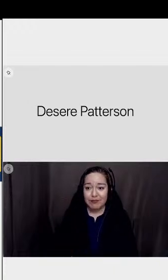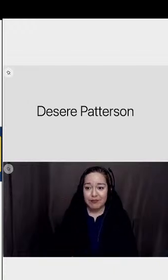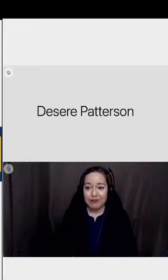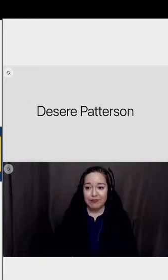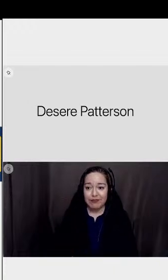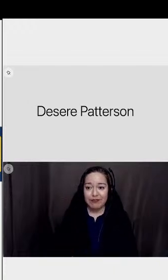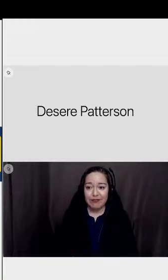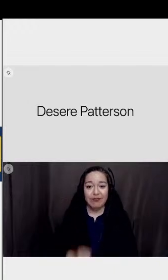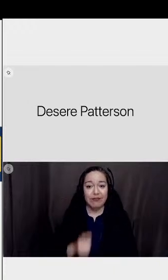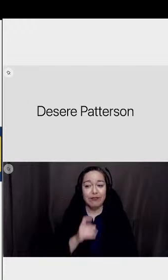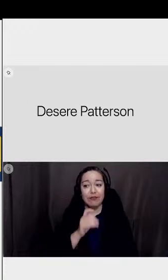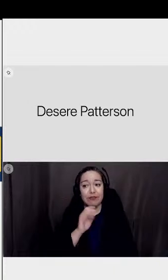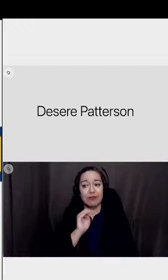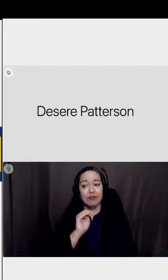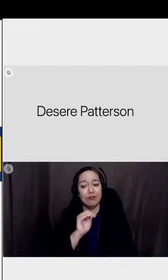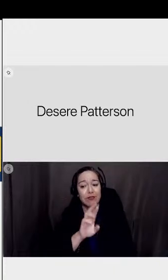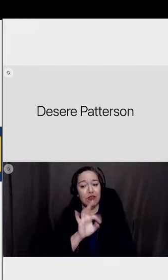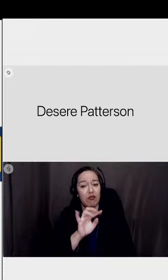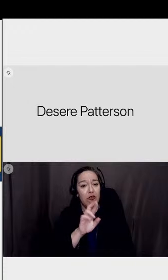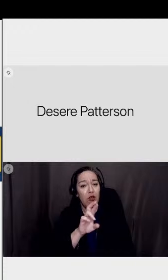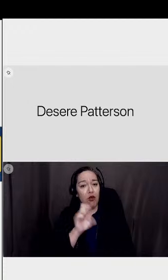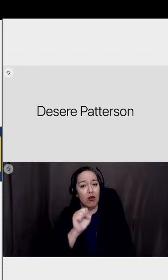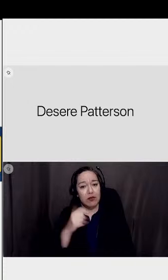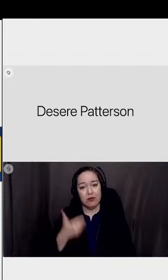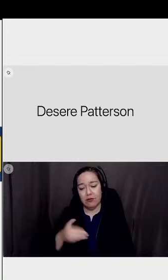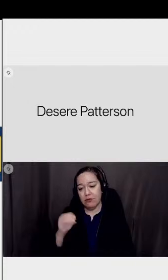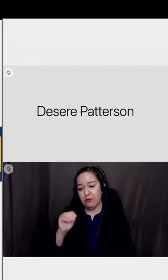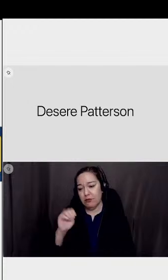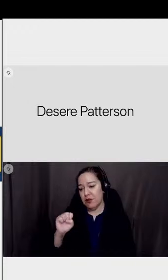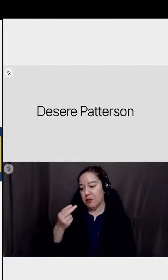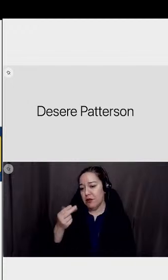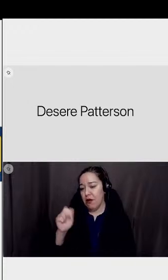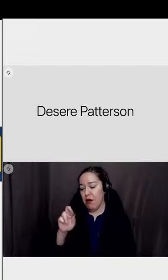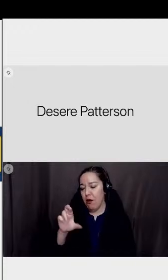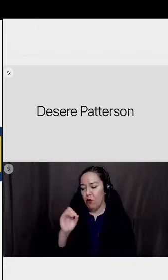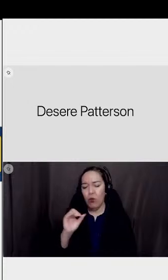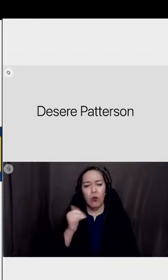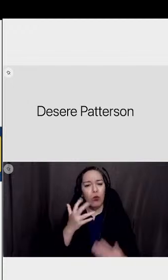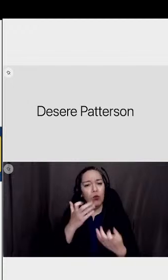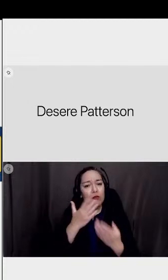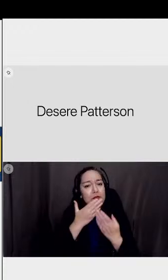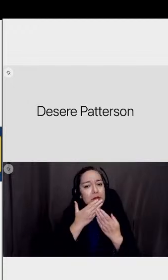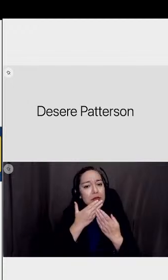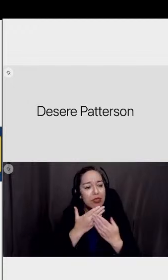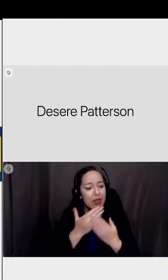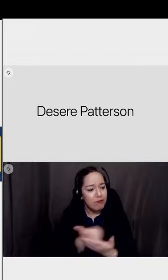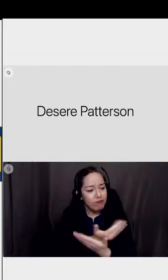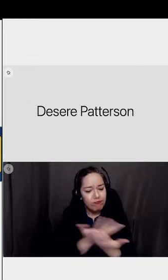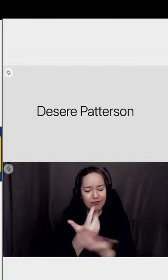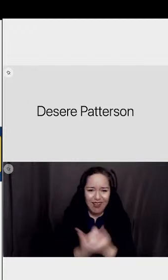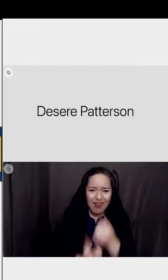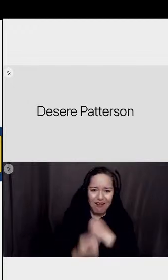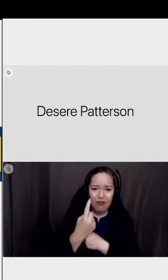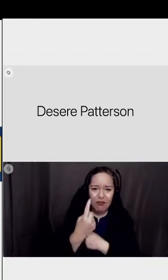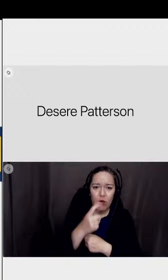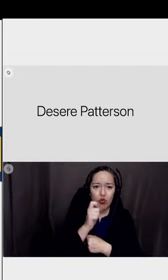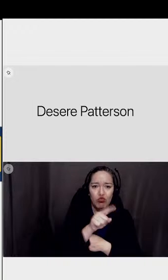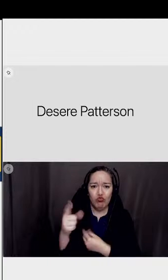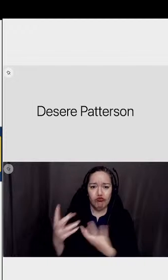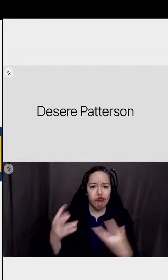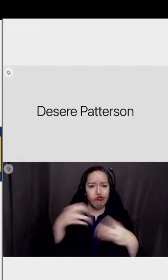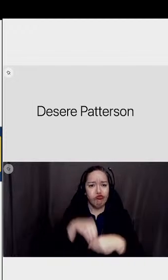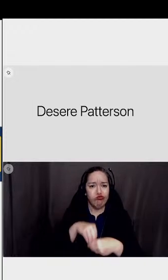mr florist this is miss harrow i just want to thank everyone who um participated in the process